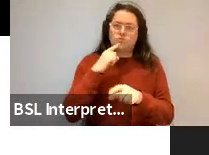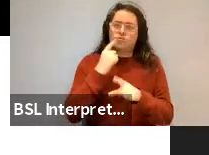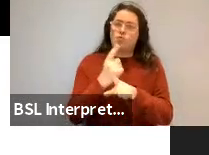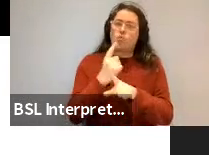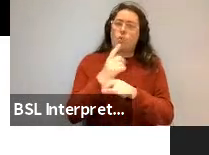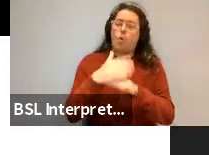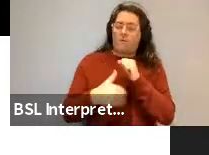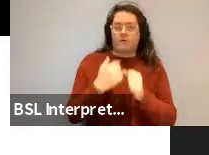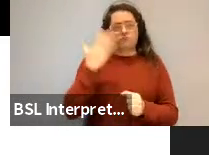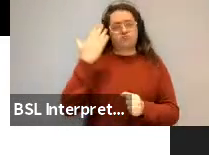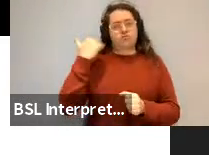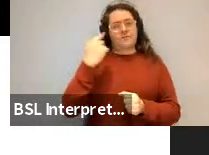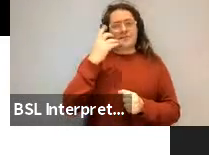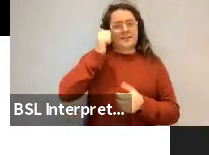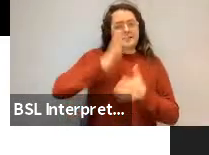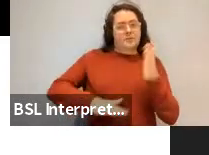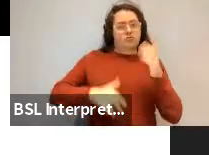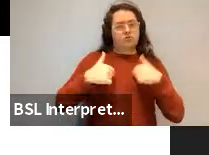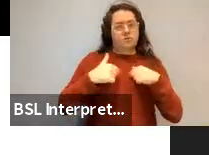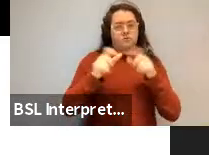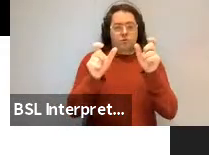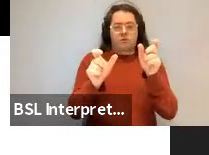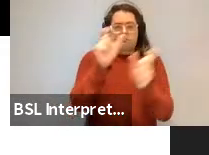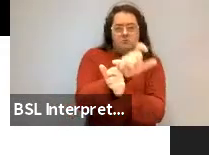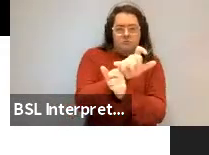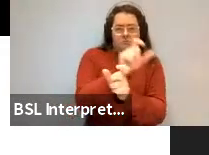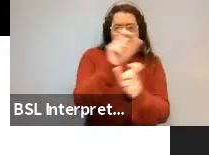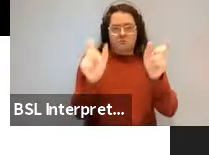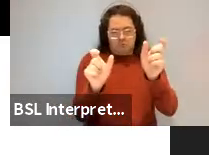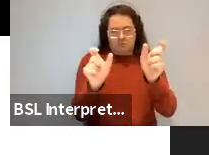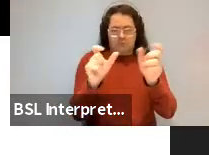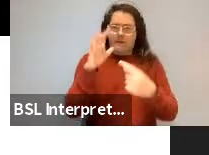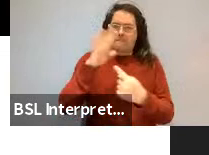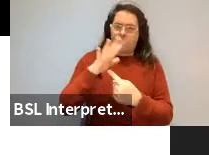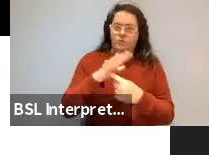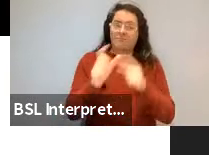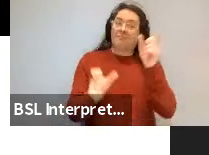with the alternative order matters. Okay.